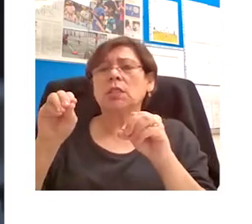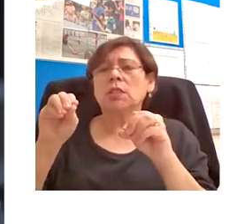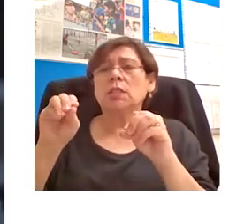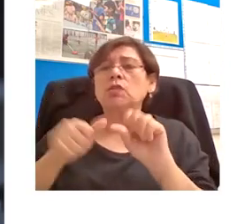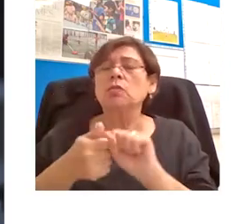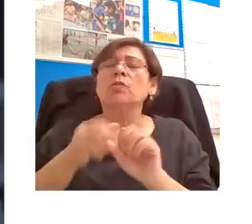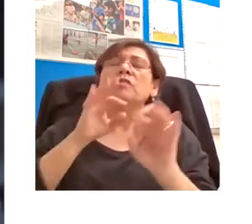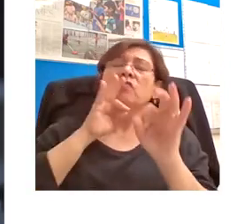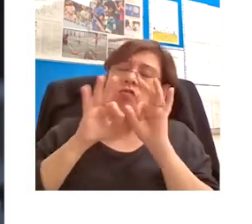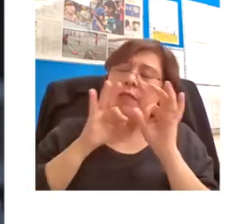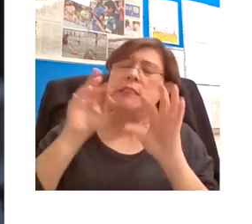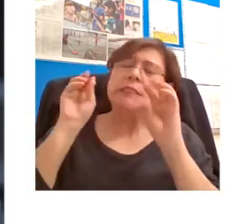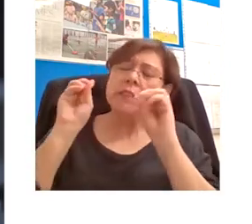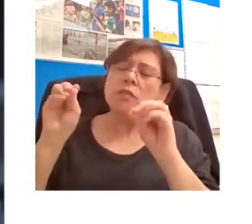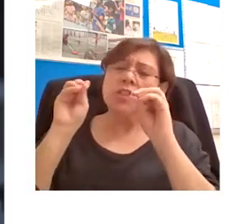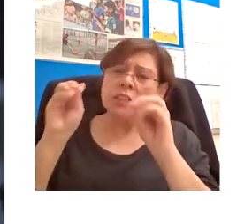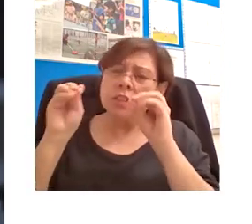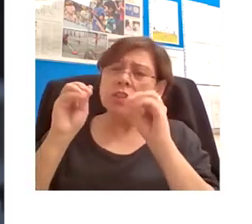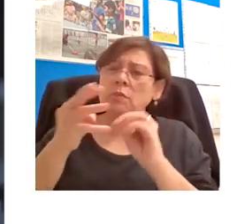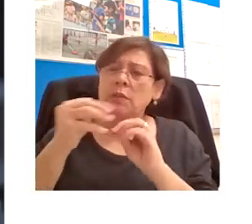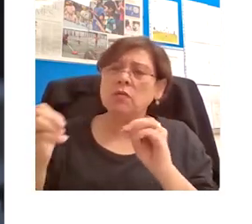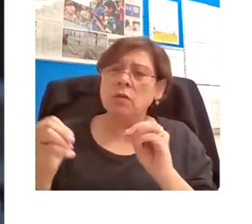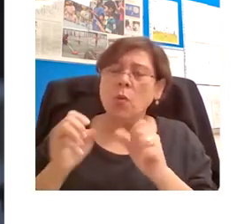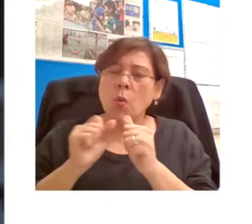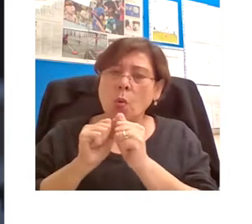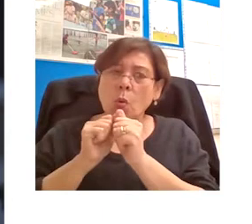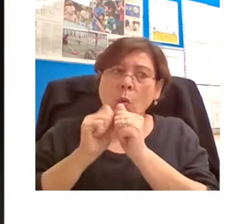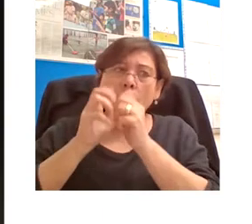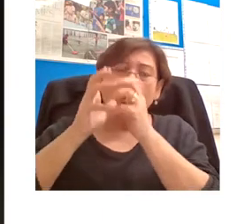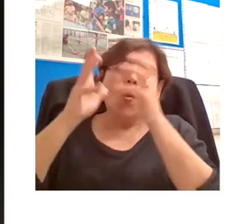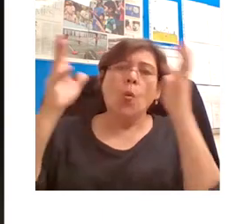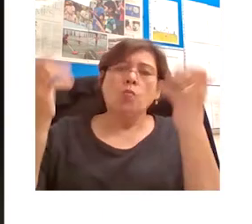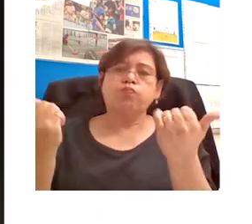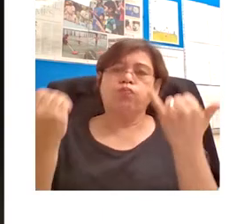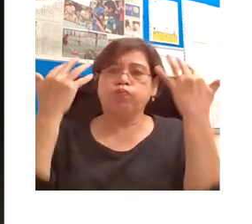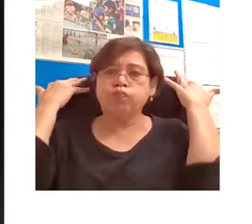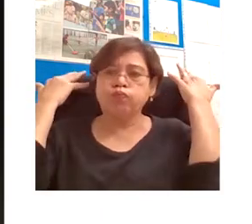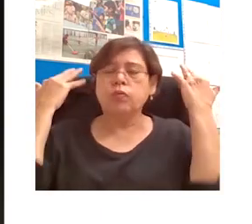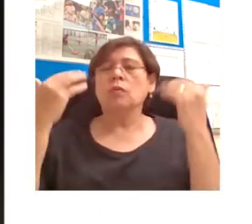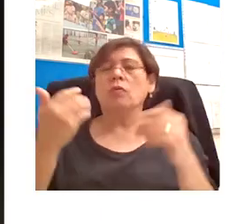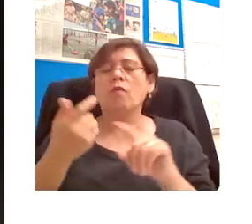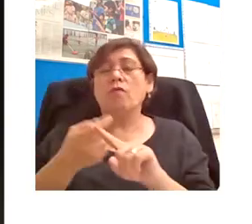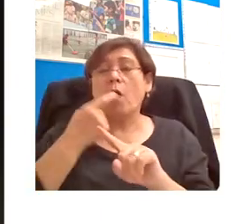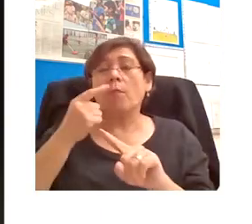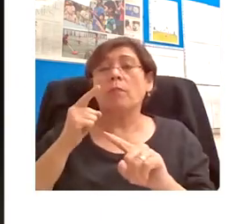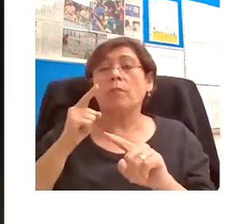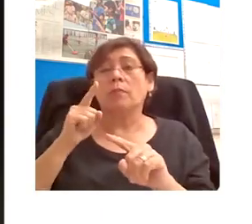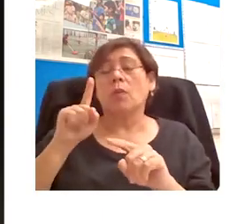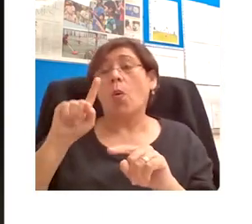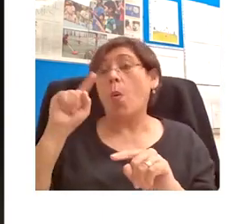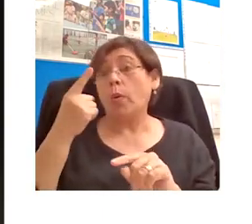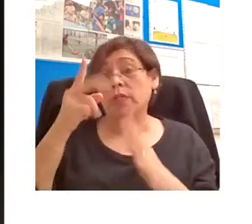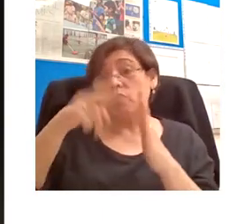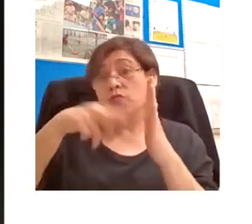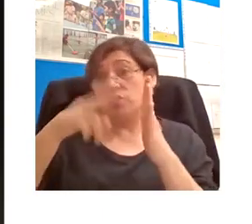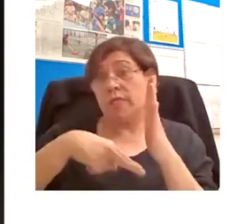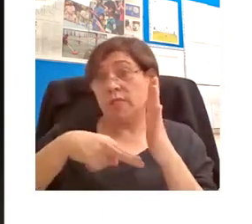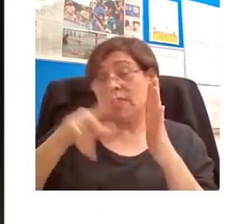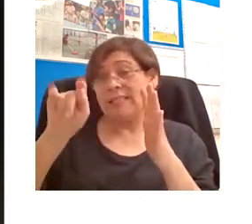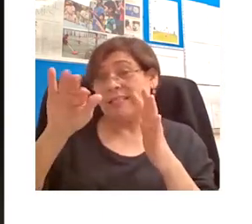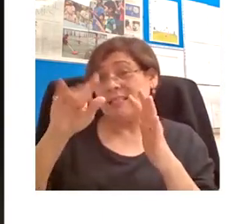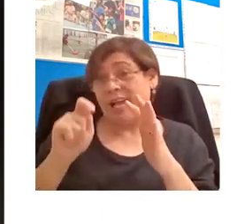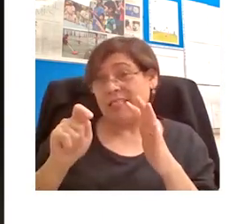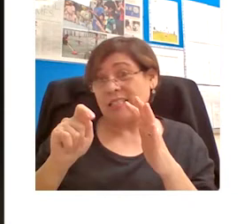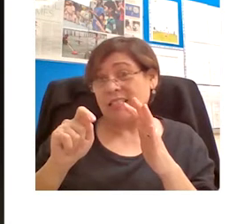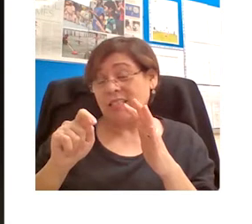frustrating to teach this material overwhelmingly from texts. And what we needed was a digital platform for teaching with objects and images